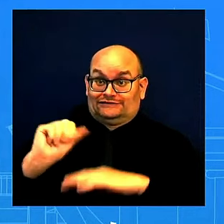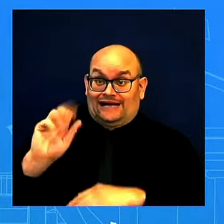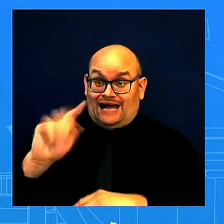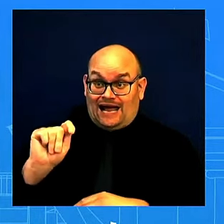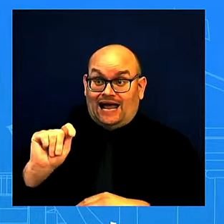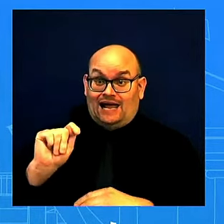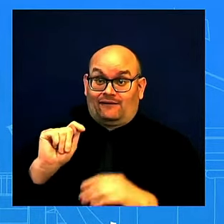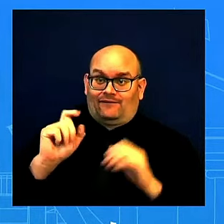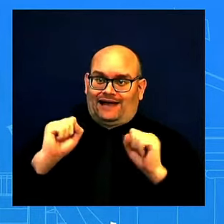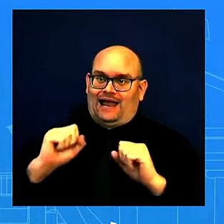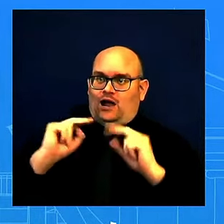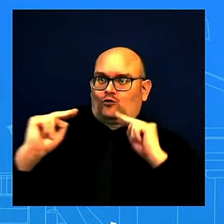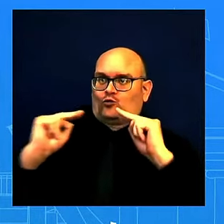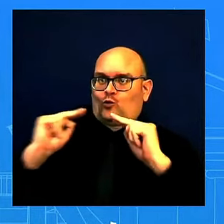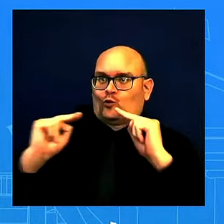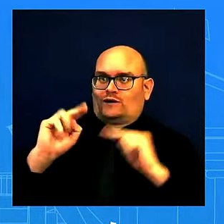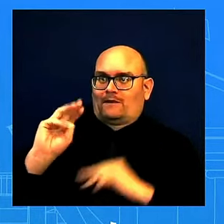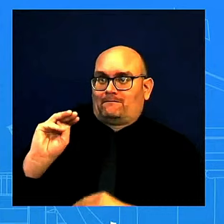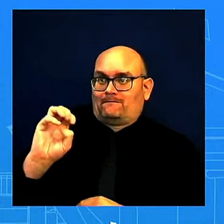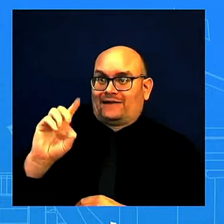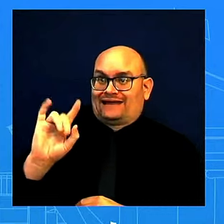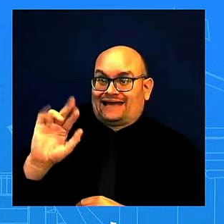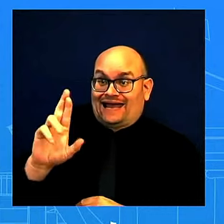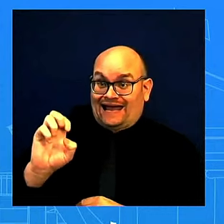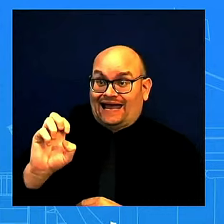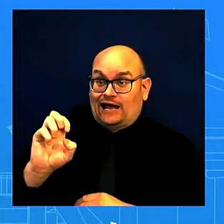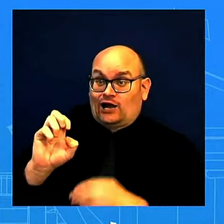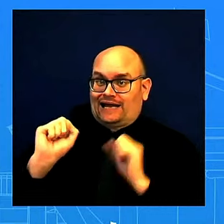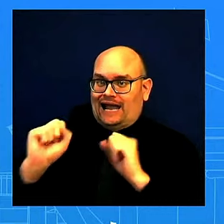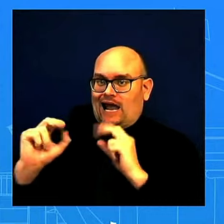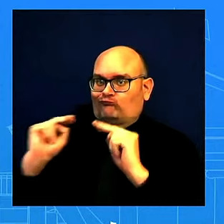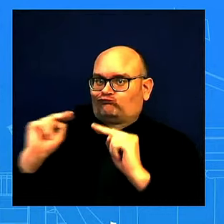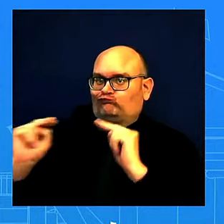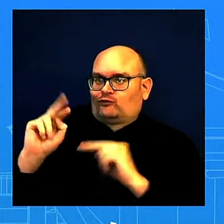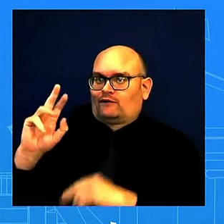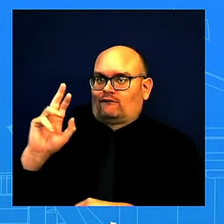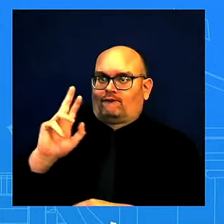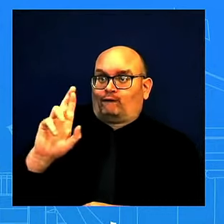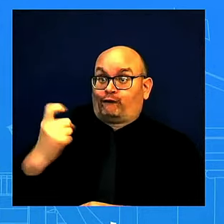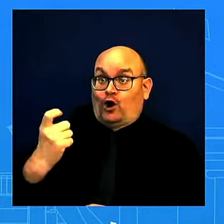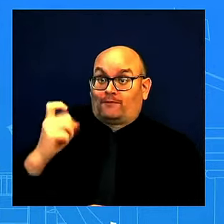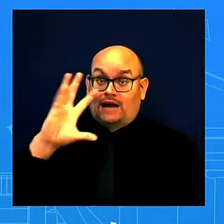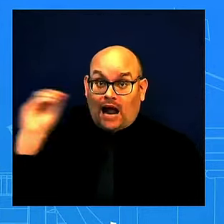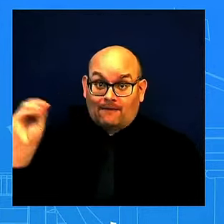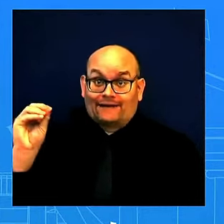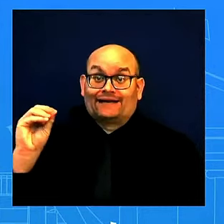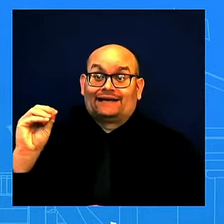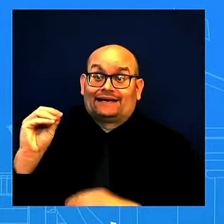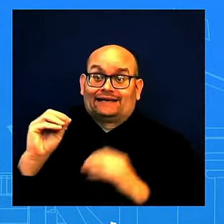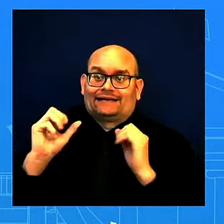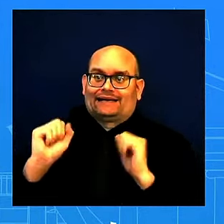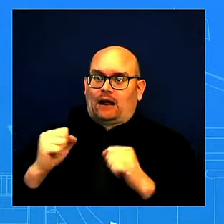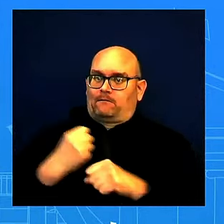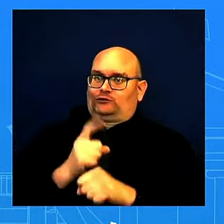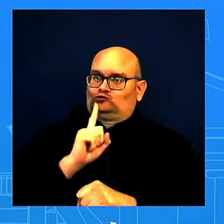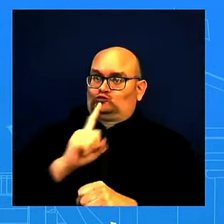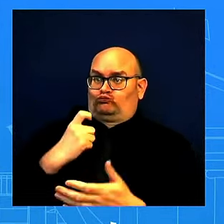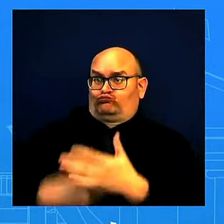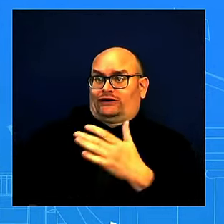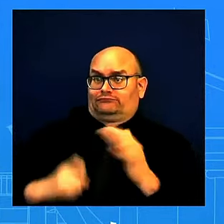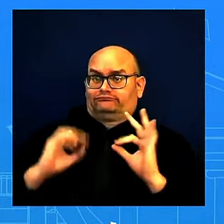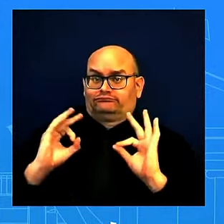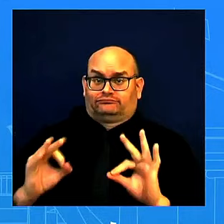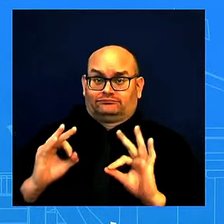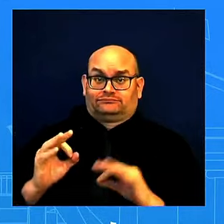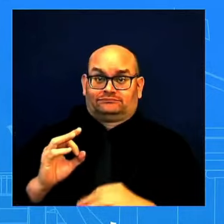care. So those are the things that we want to continue to do, rebuilding infrastructure, businesses investing $9 billion in manufacturing and clean energy.